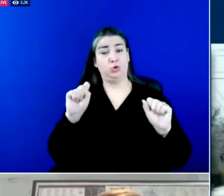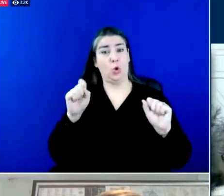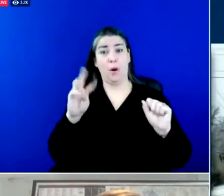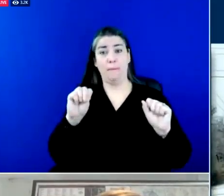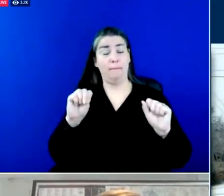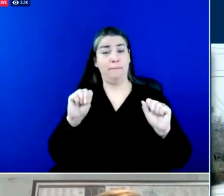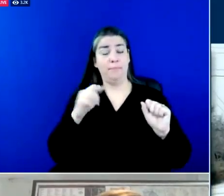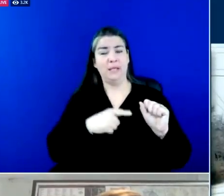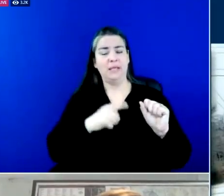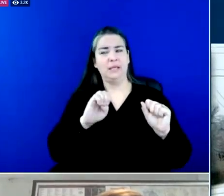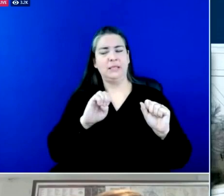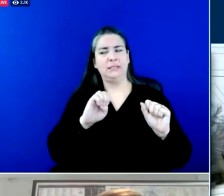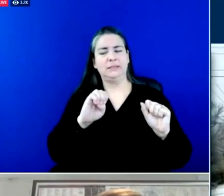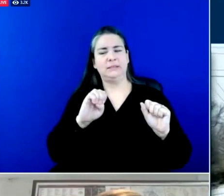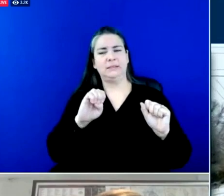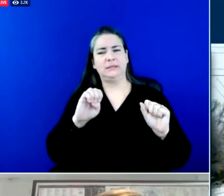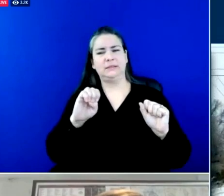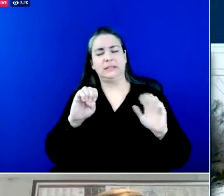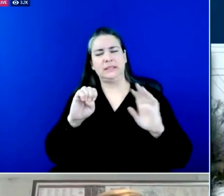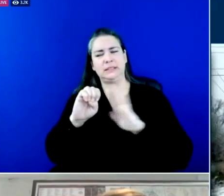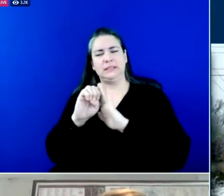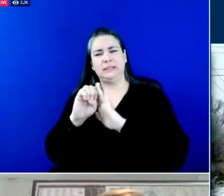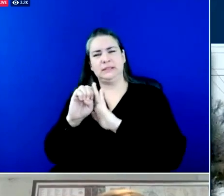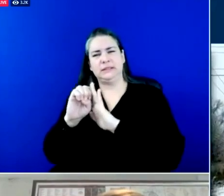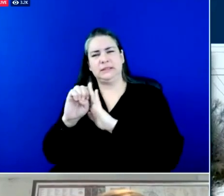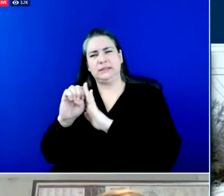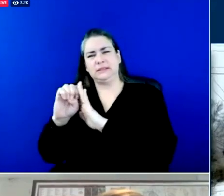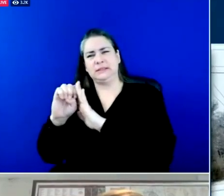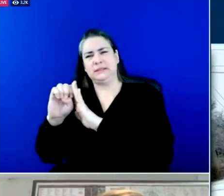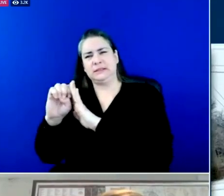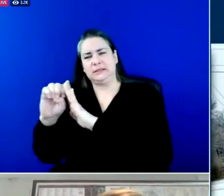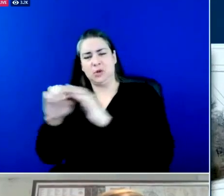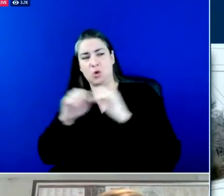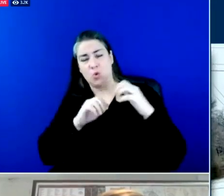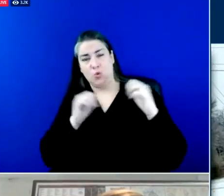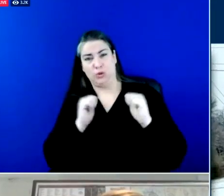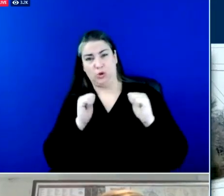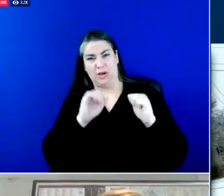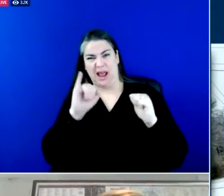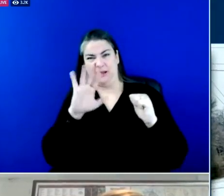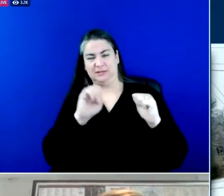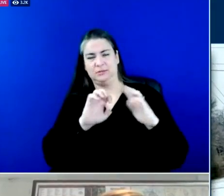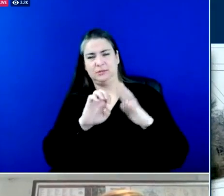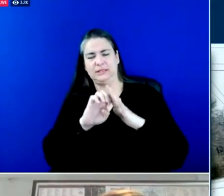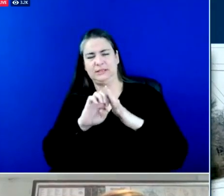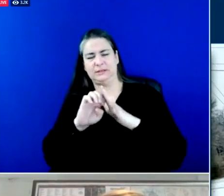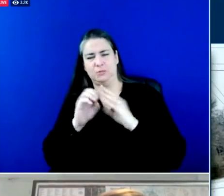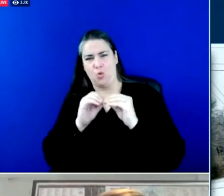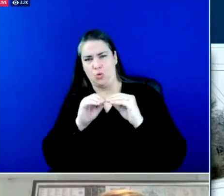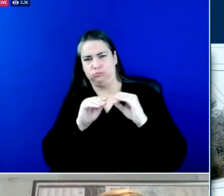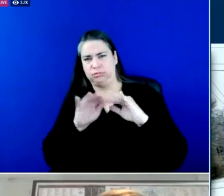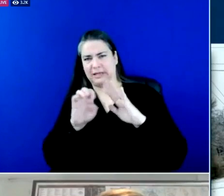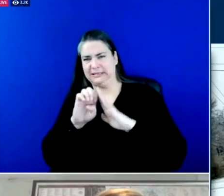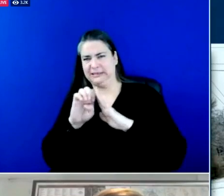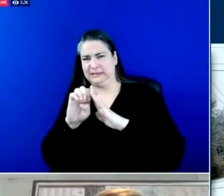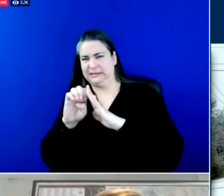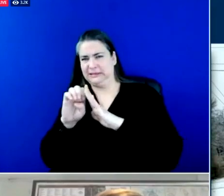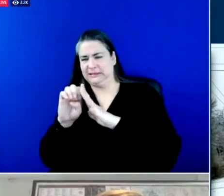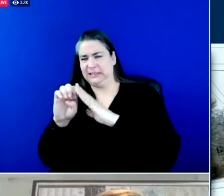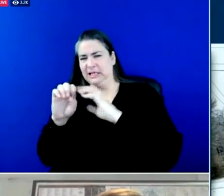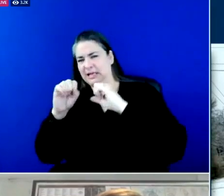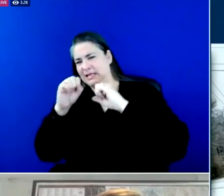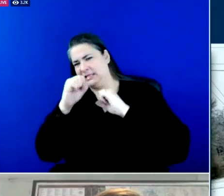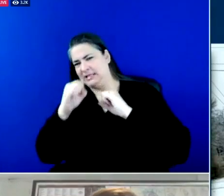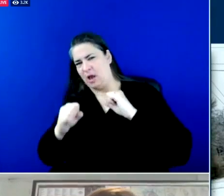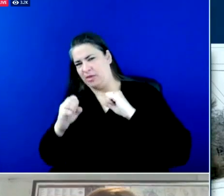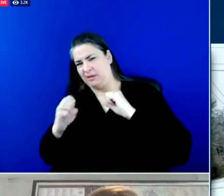and precipitation has ended in some places many places actually but it's still coming down in south eastern Kentucky even